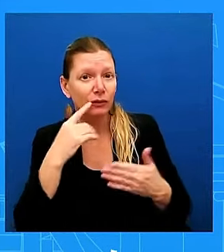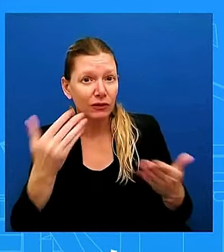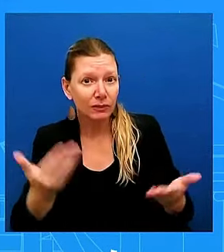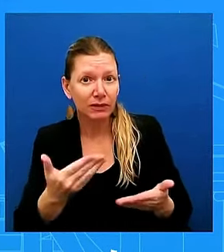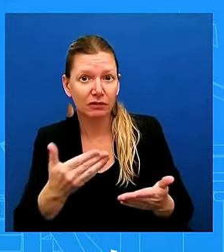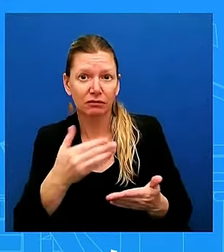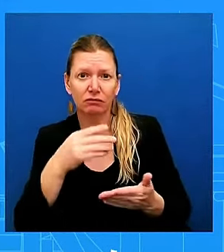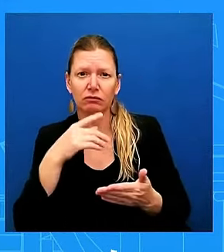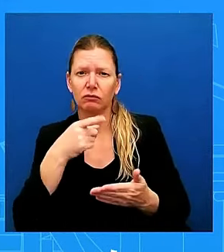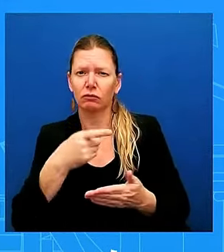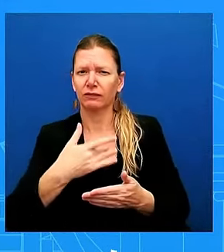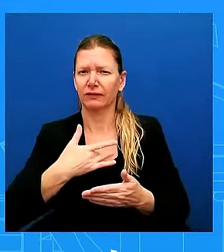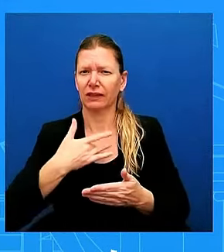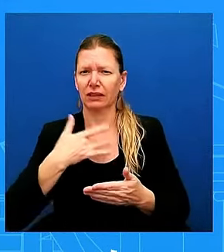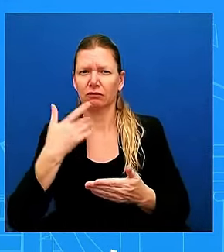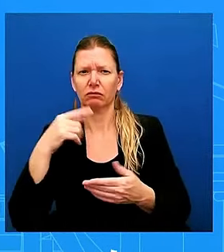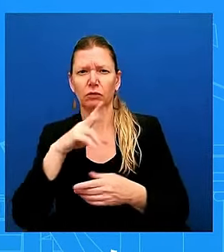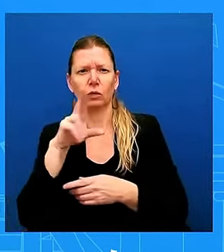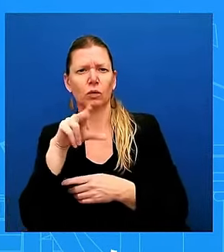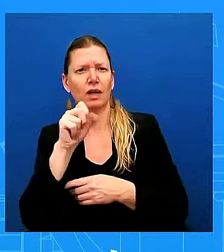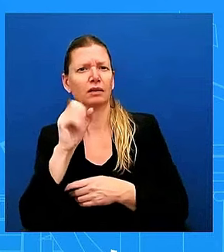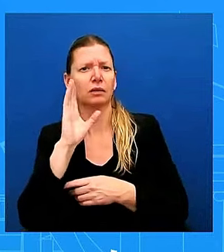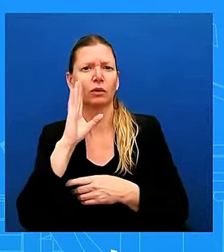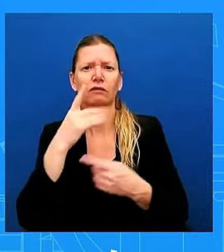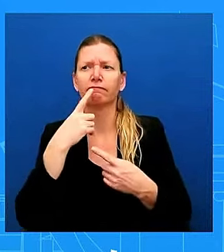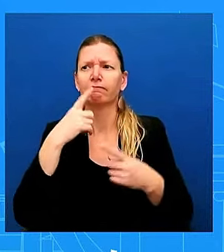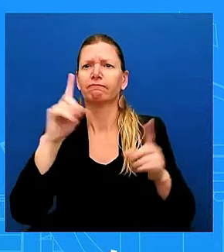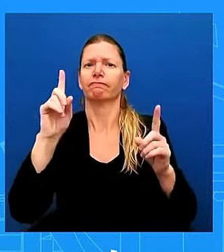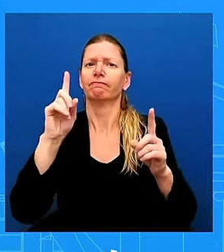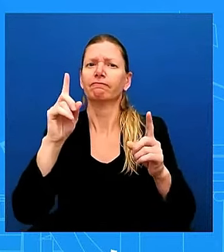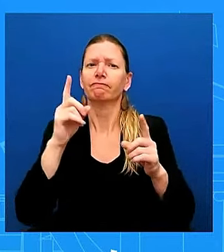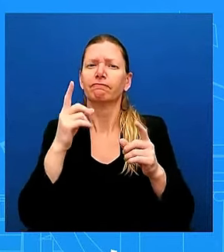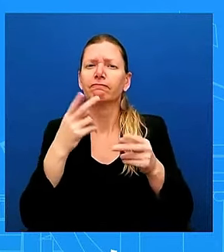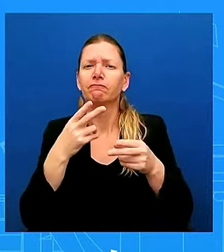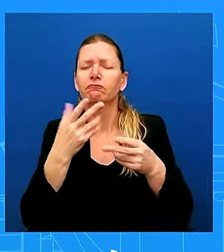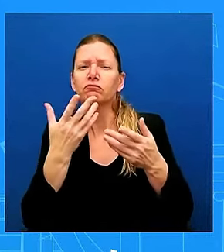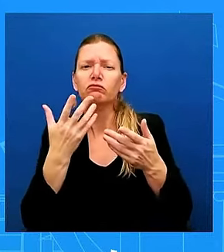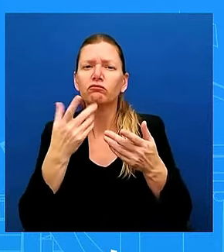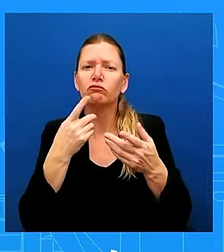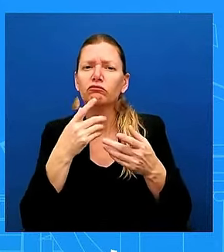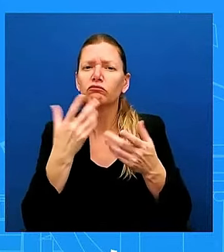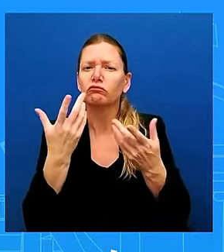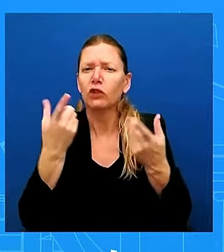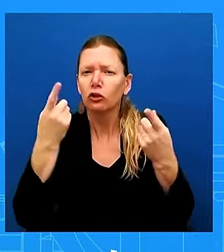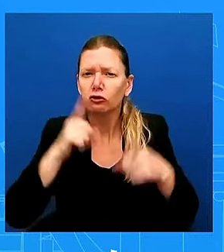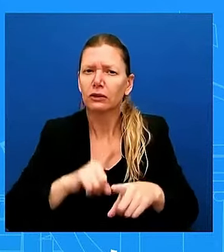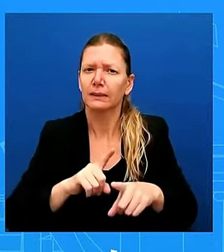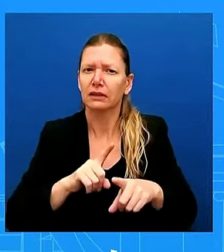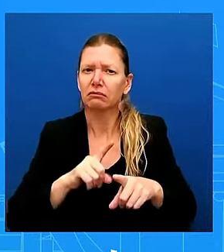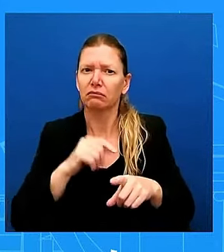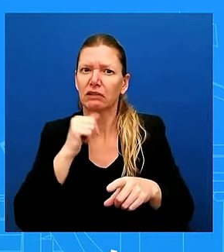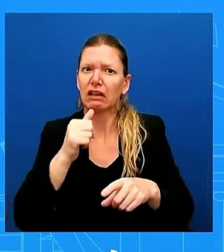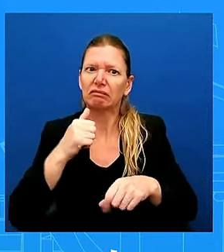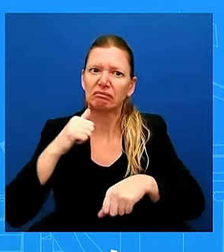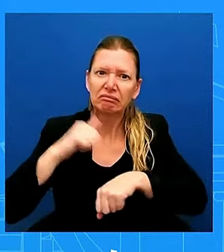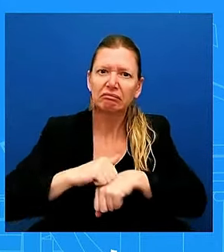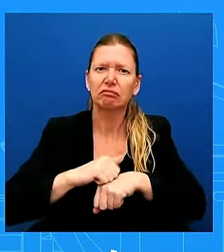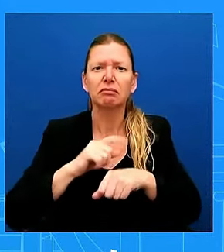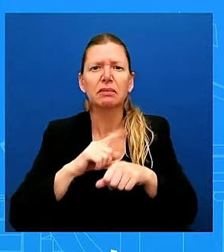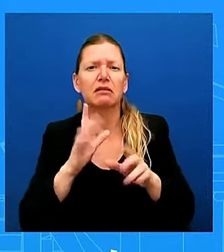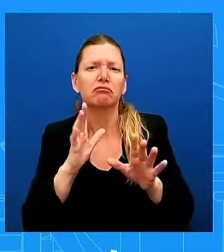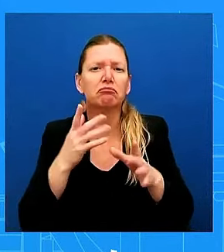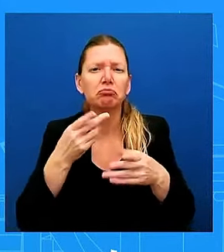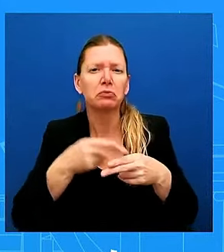would say that, look, we have seen unemployment, the lowest average unemployment rate of any administration